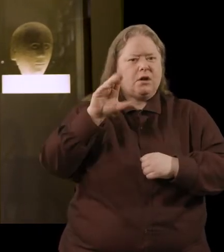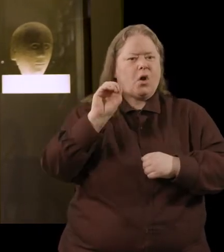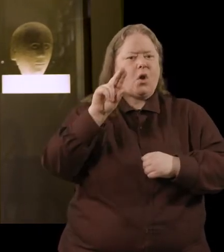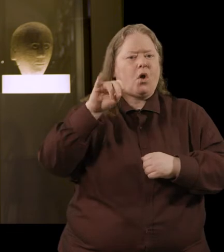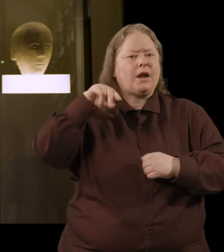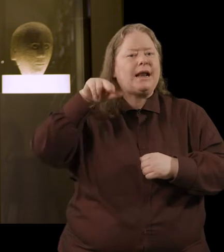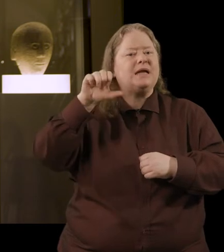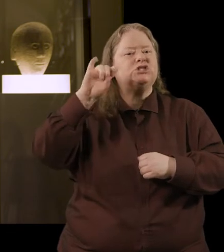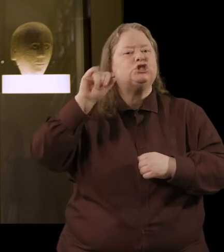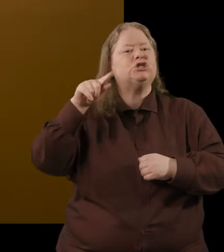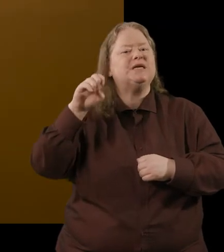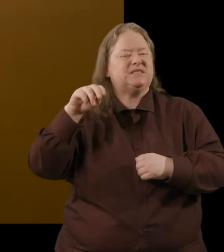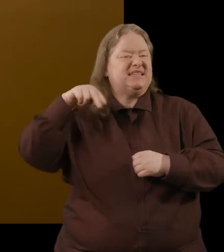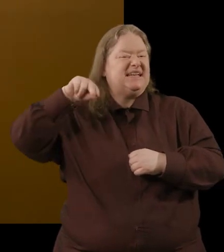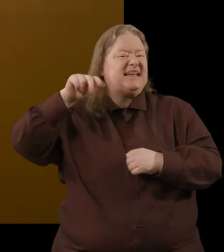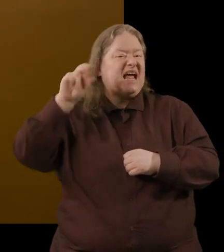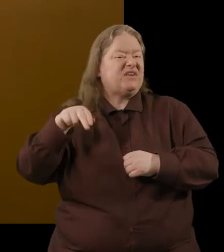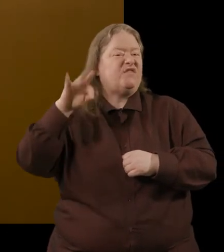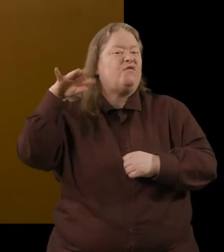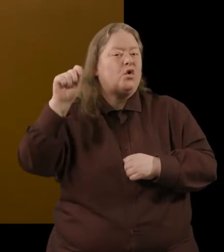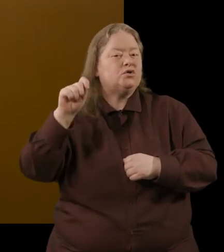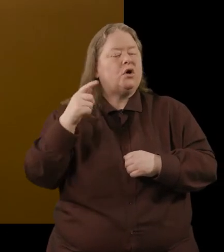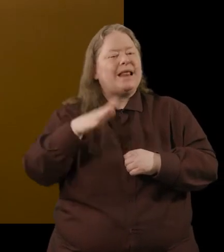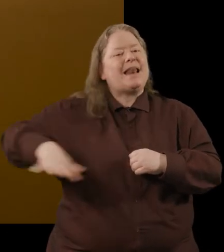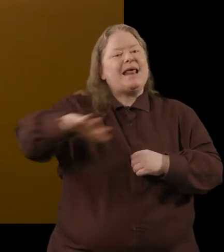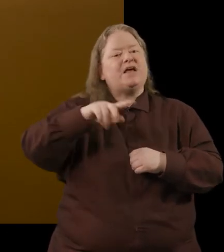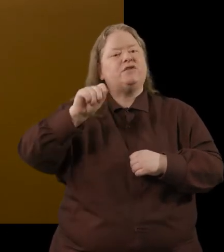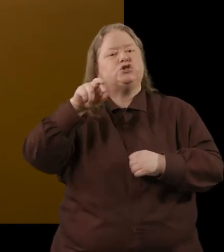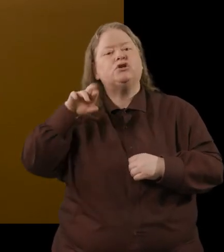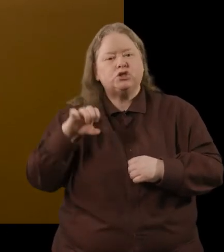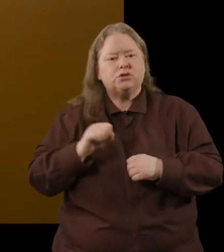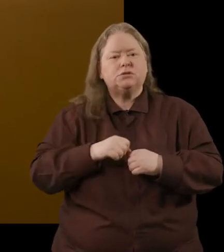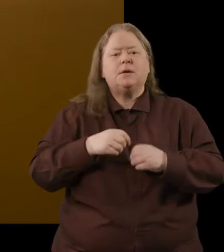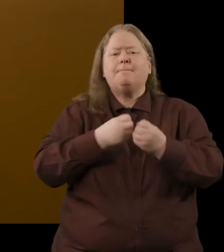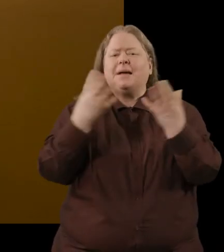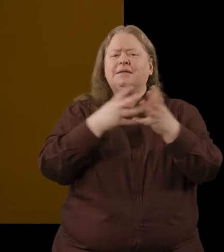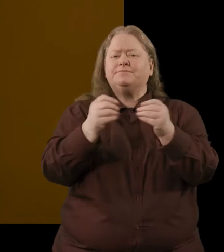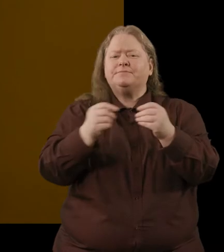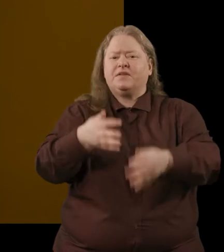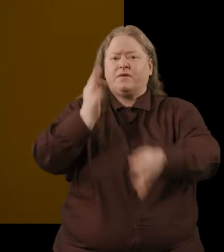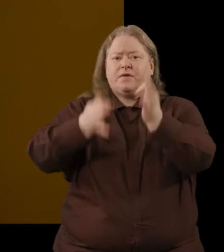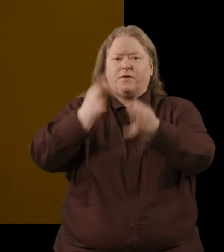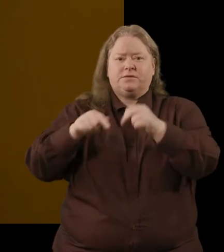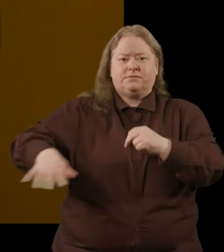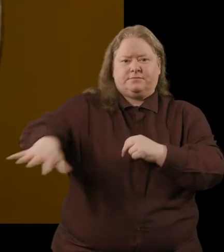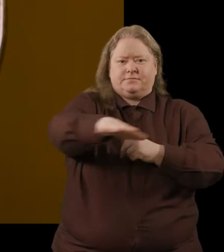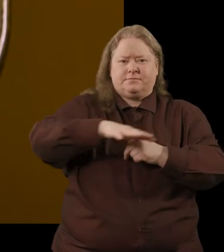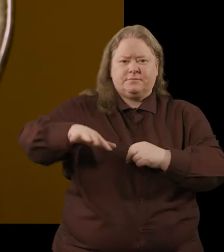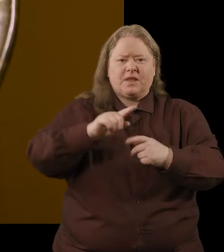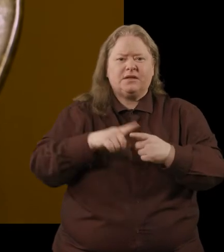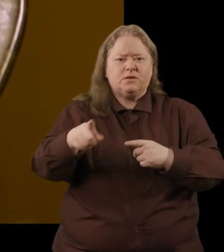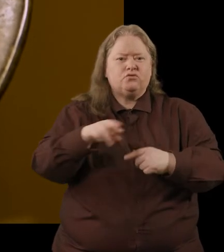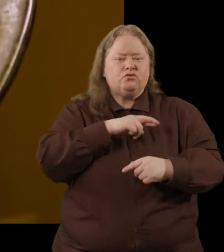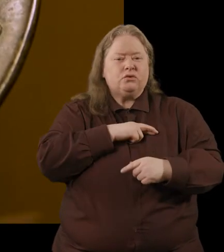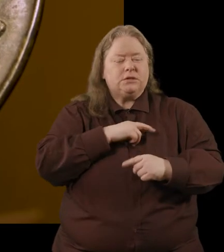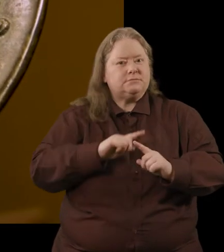Navan Fort at Loch Nisheed or the Lake of the Treasures. Many objects were found at that ceremonial site. Yeah, with the